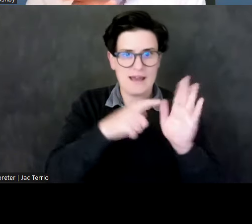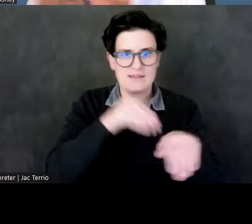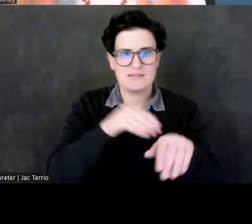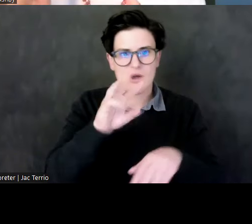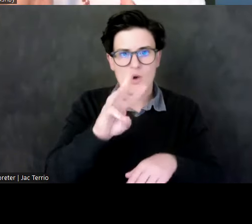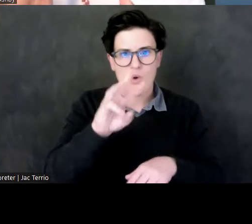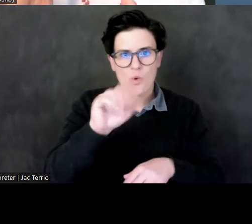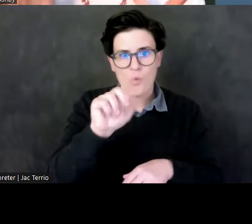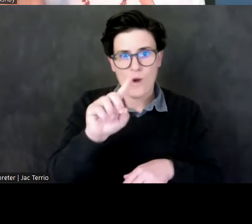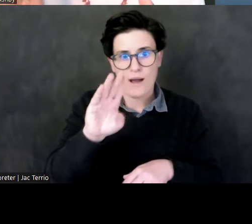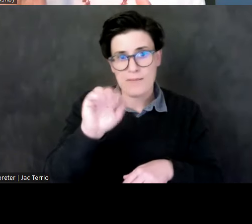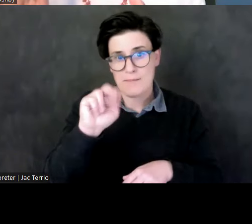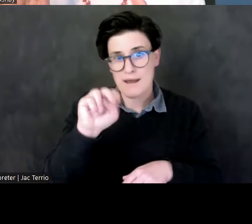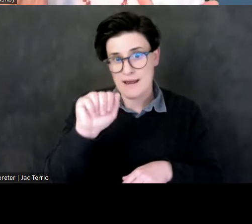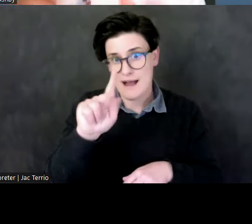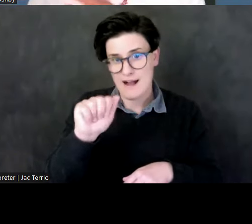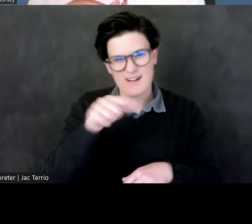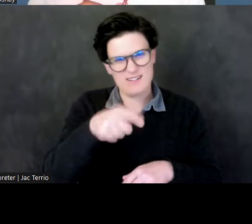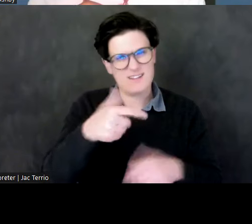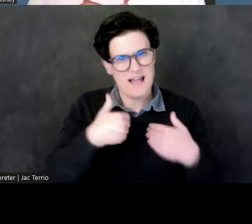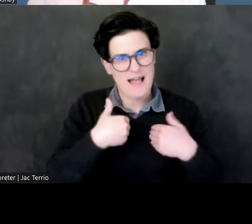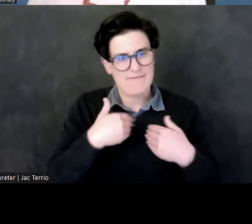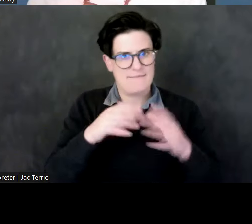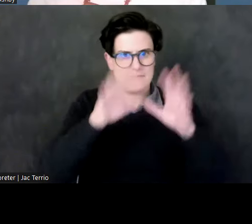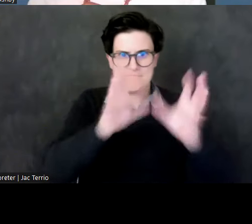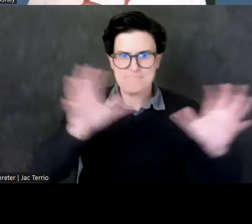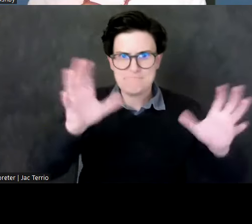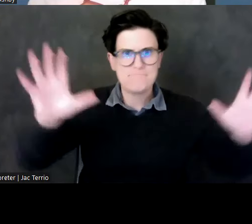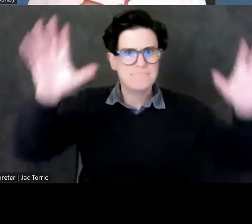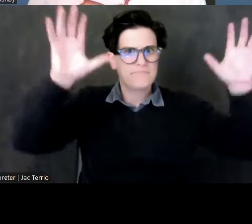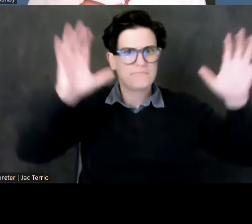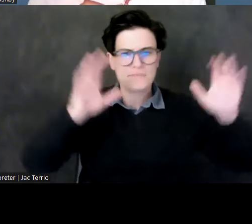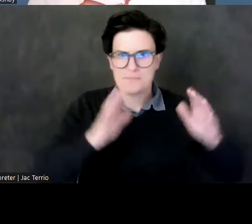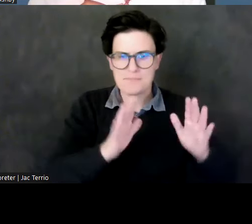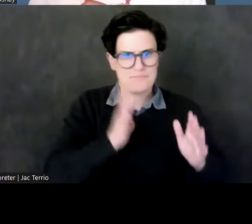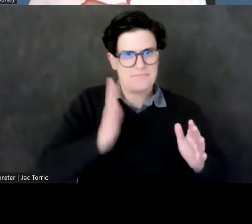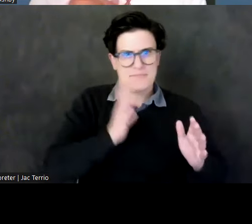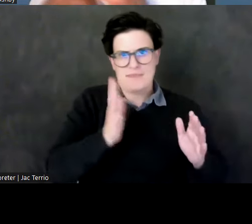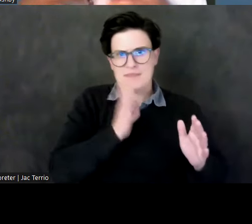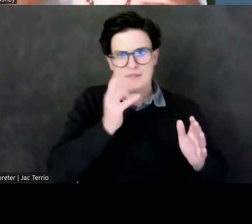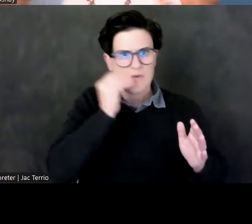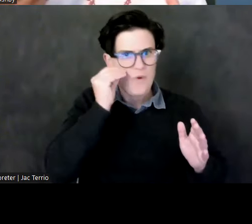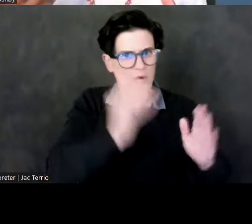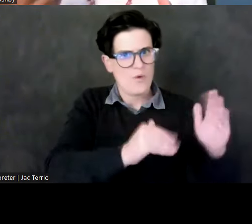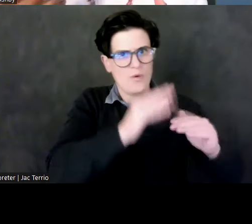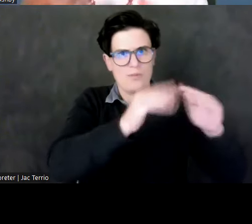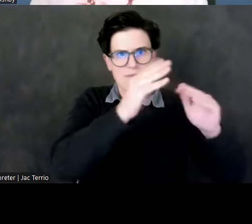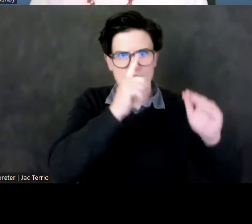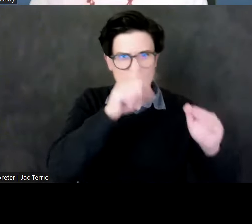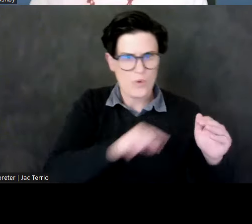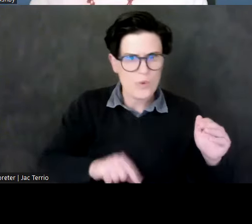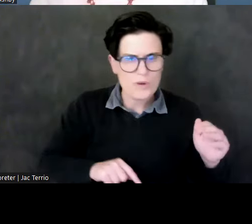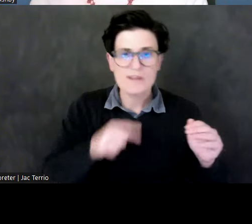where she has a palace that was built for the queen, and also a temple. This was just